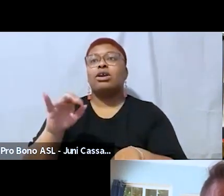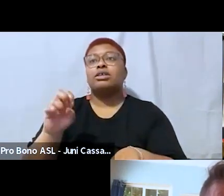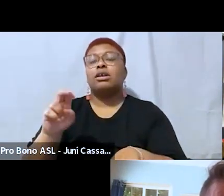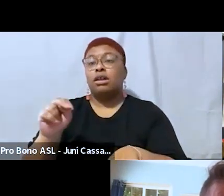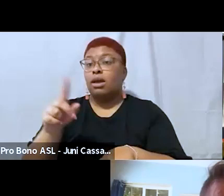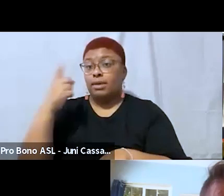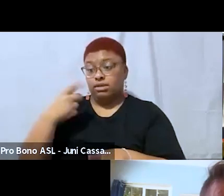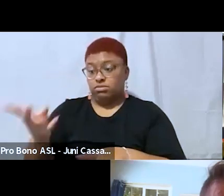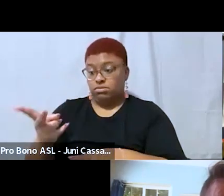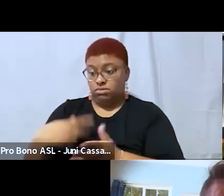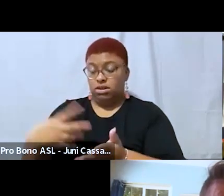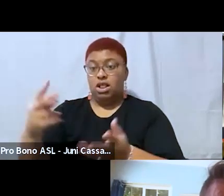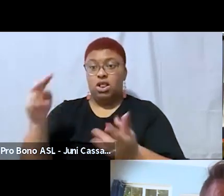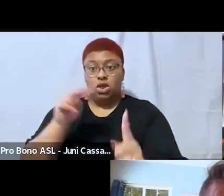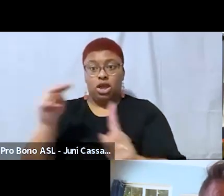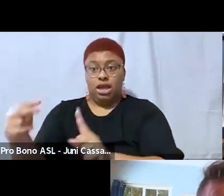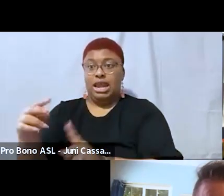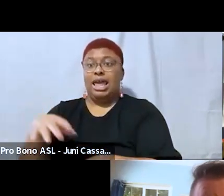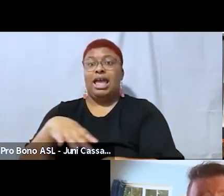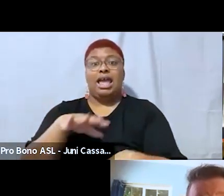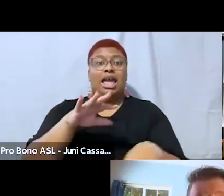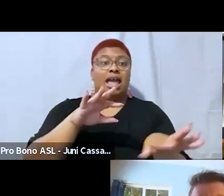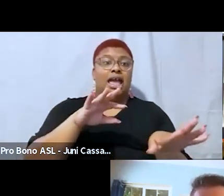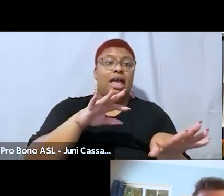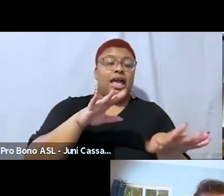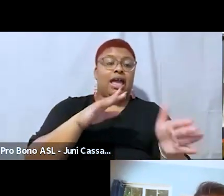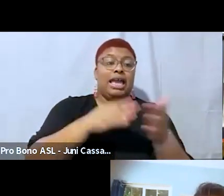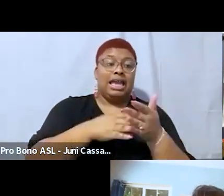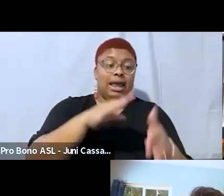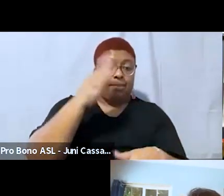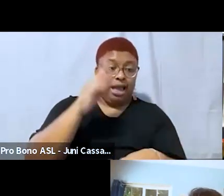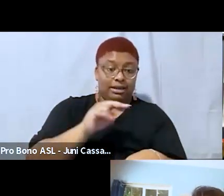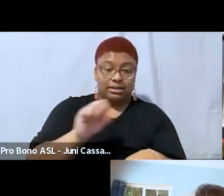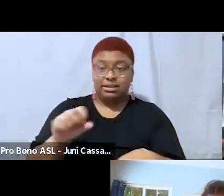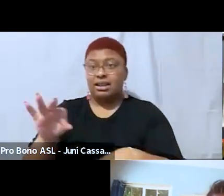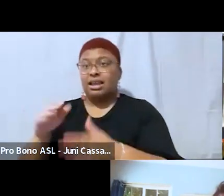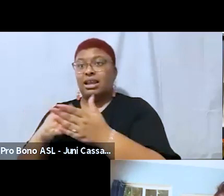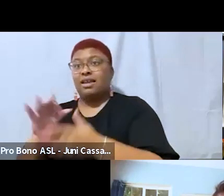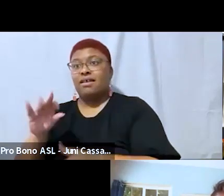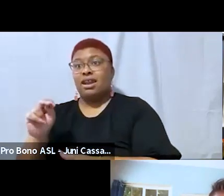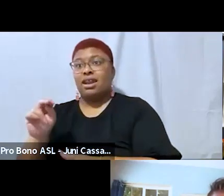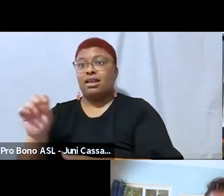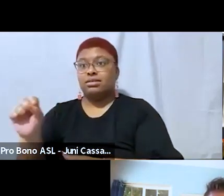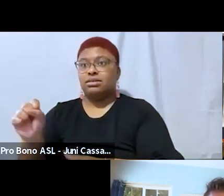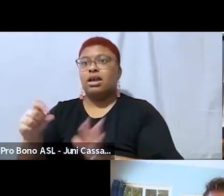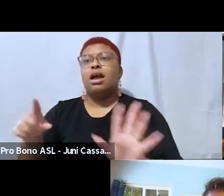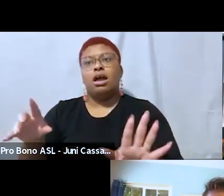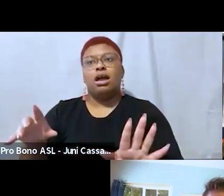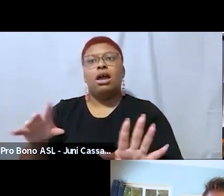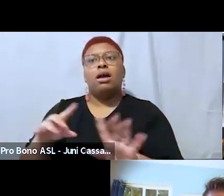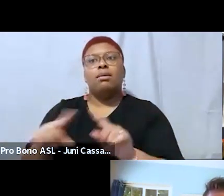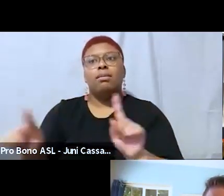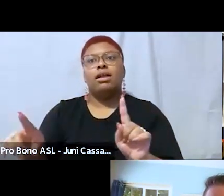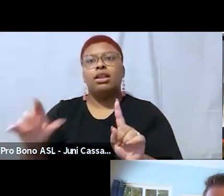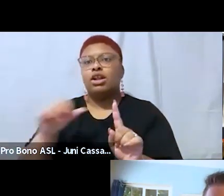-fatness and blackness and anti-blackness specifically and also please stop asking like these are the only two black people who talk about